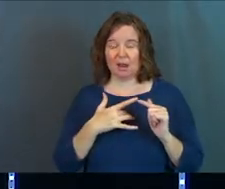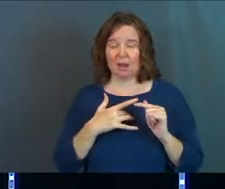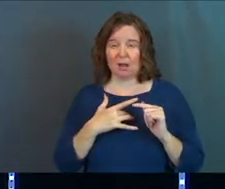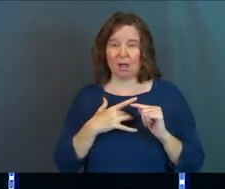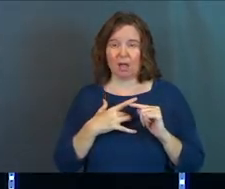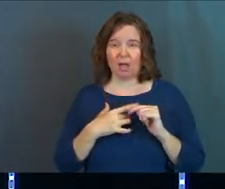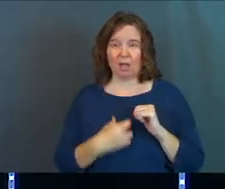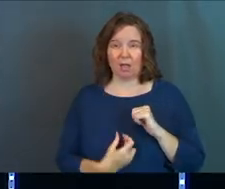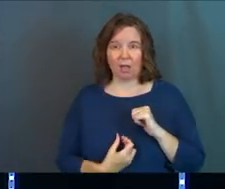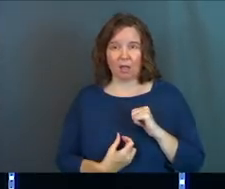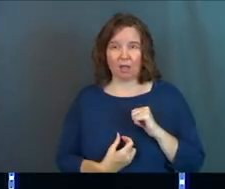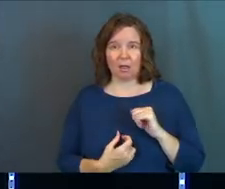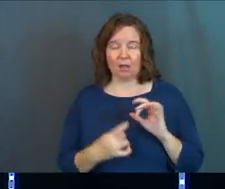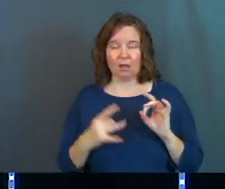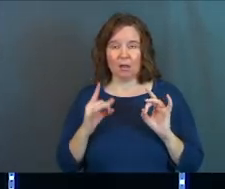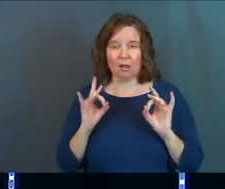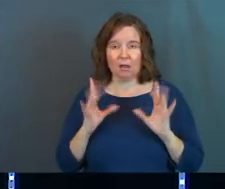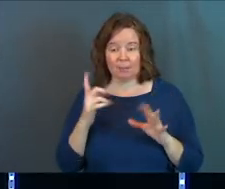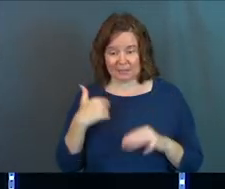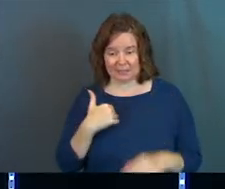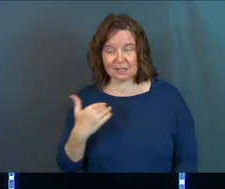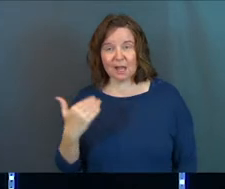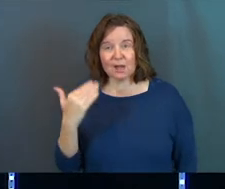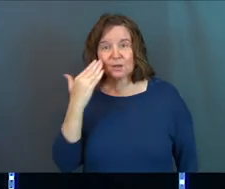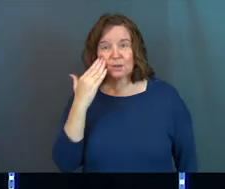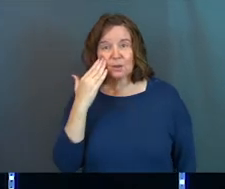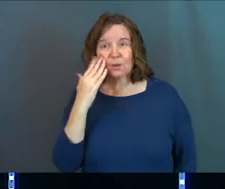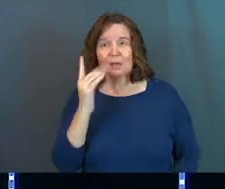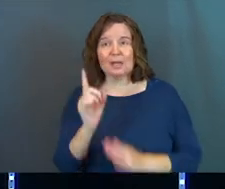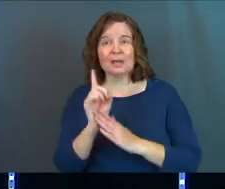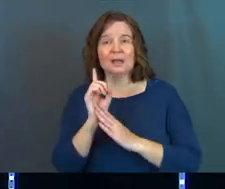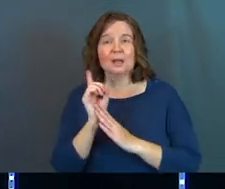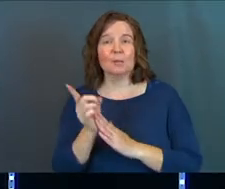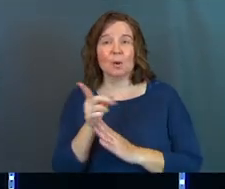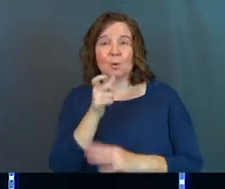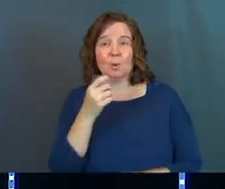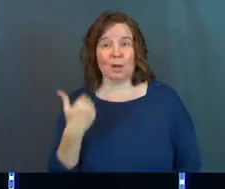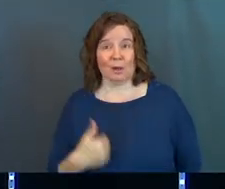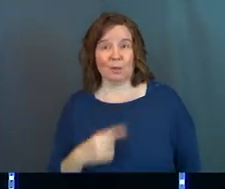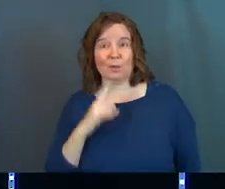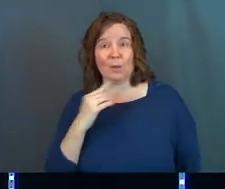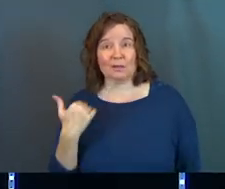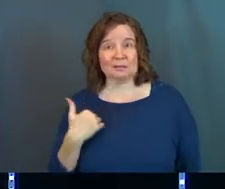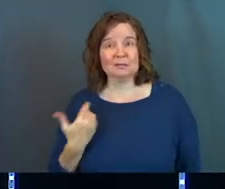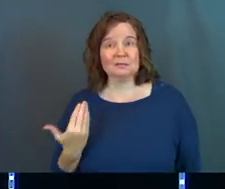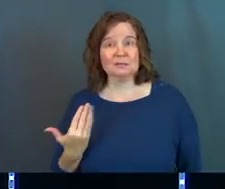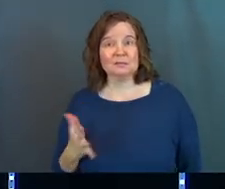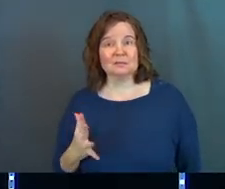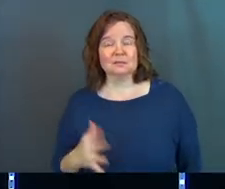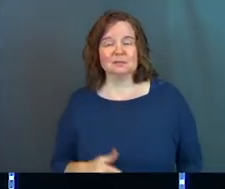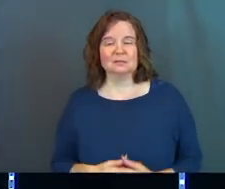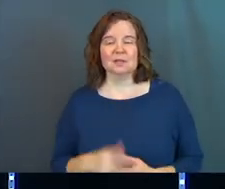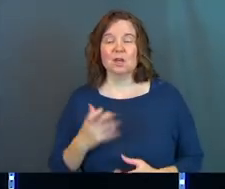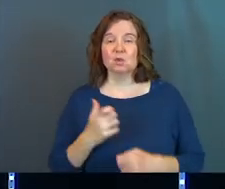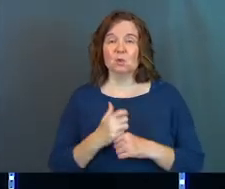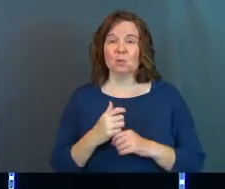shattered, because I knew in a moment who I really was. And you got the bumper sticker